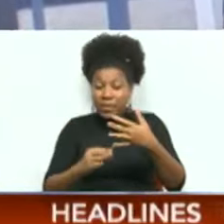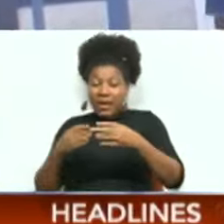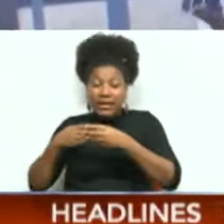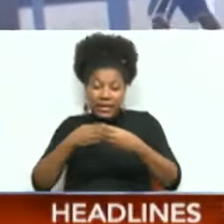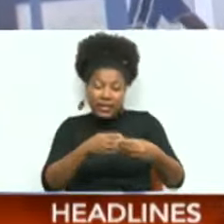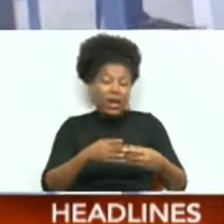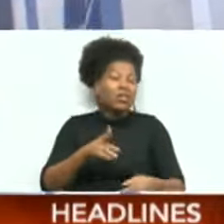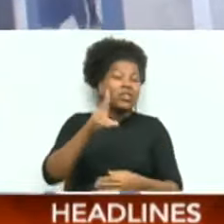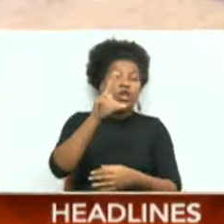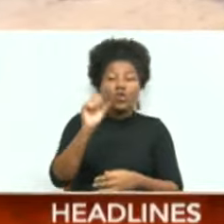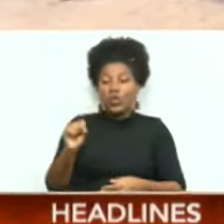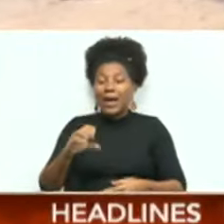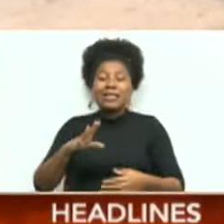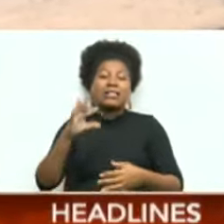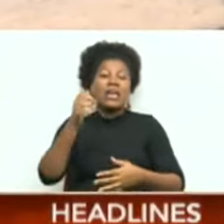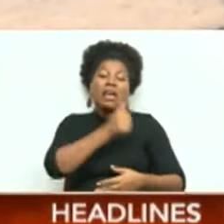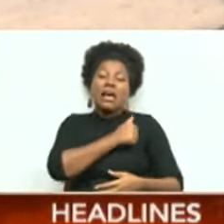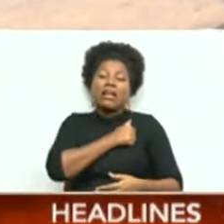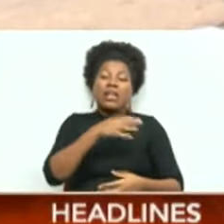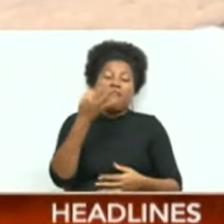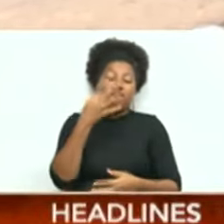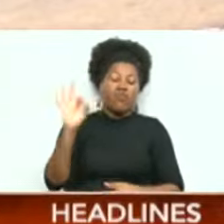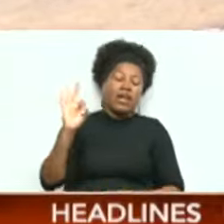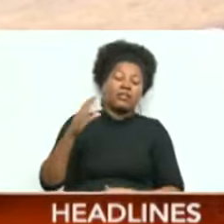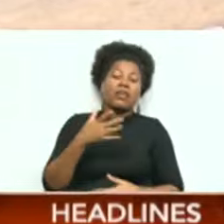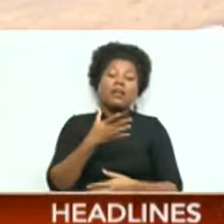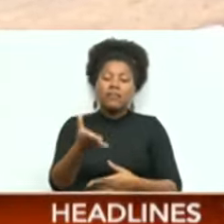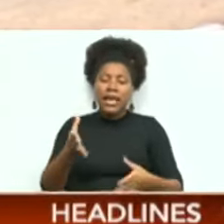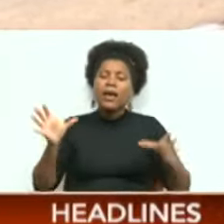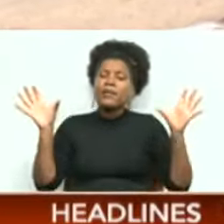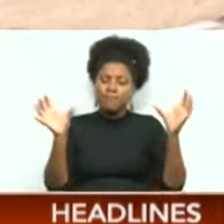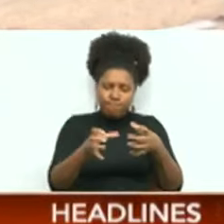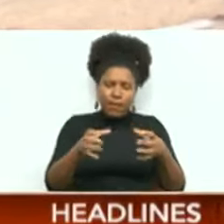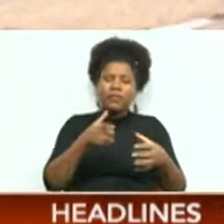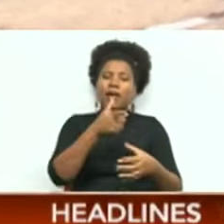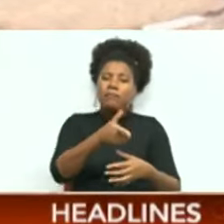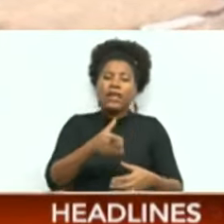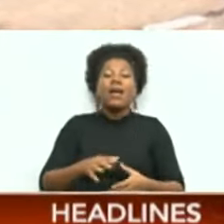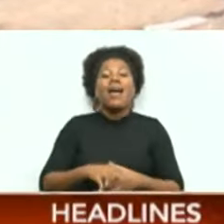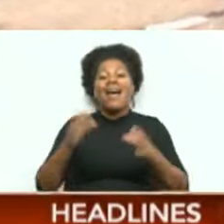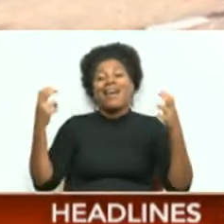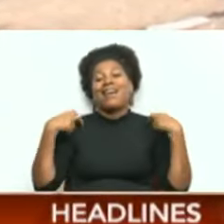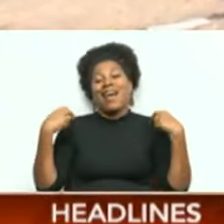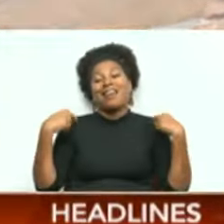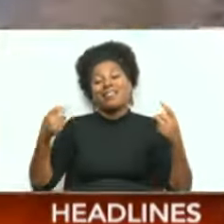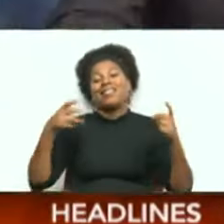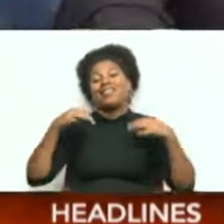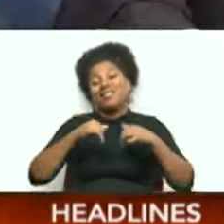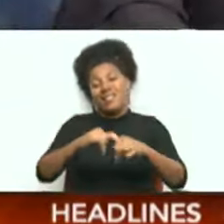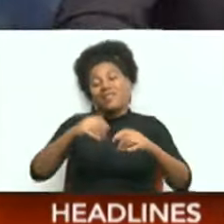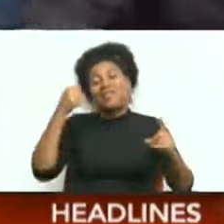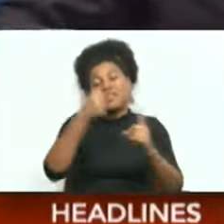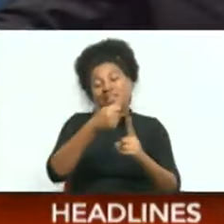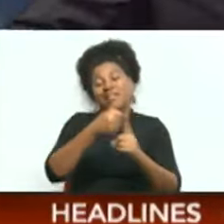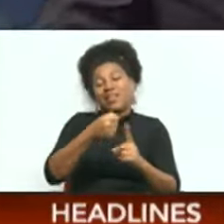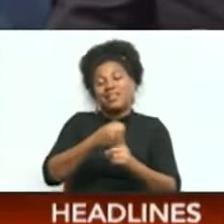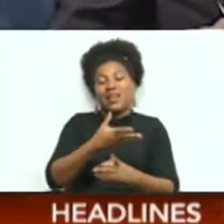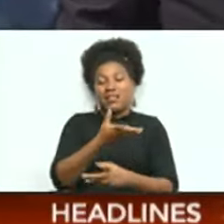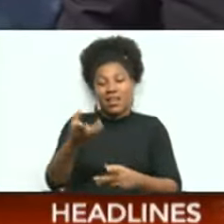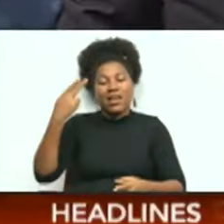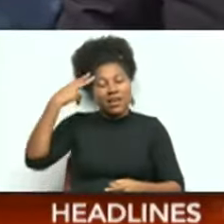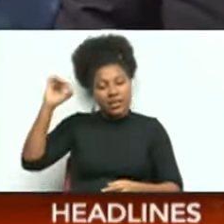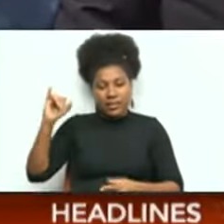Canada and France. With a delay in establishing the council, gang attacks continue in Haiti's capital. For the Islamic